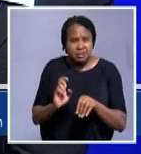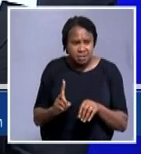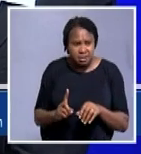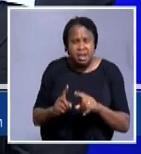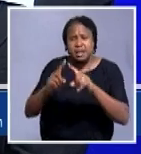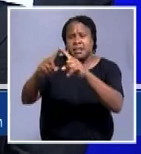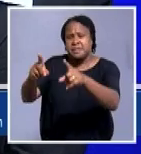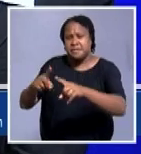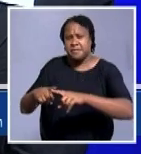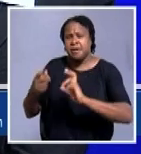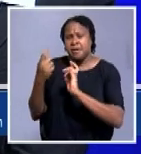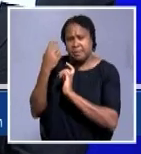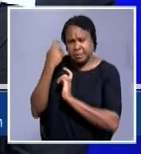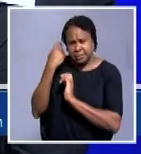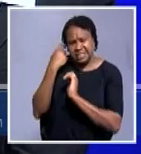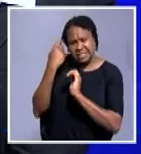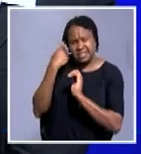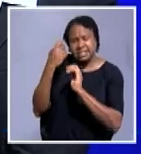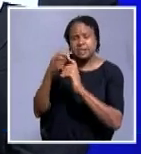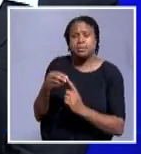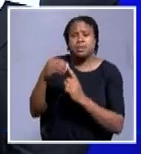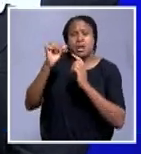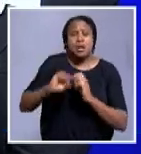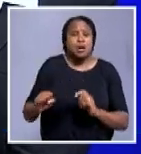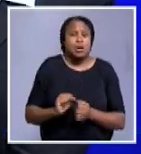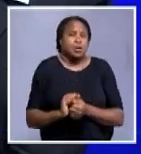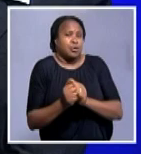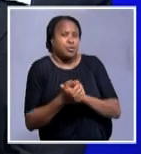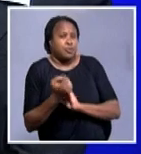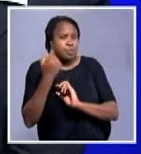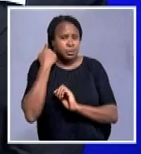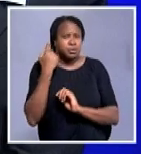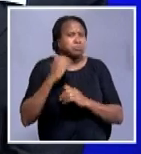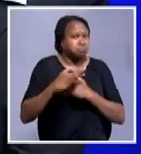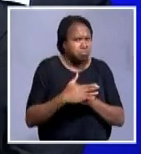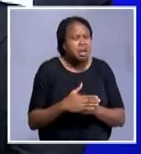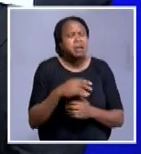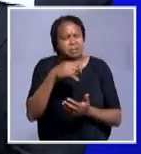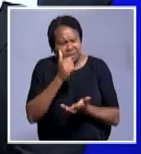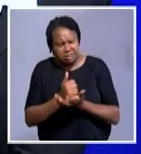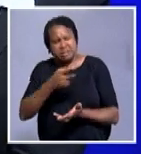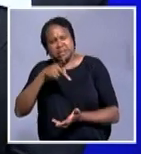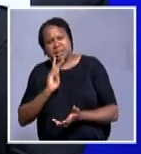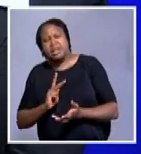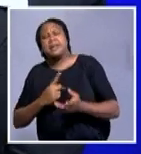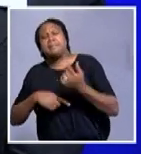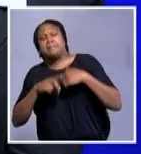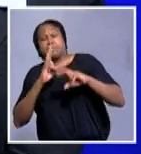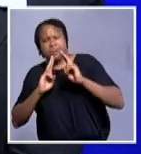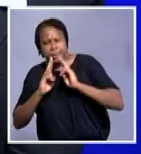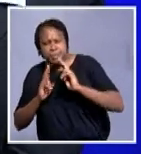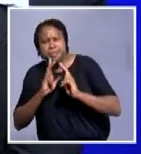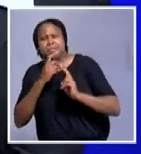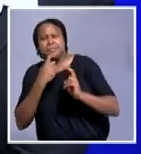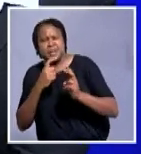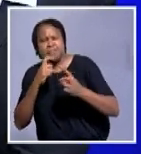various ministries, particularly the land reform ministry, we will have to go back to the drawing board and say, this is what the people have been